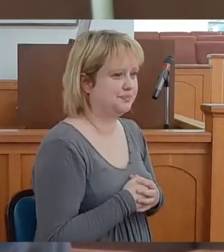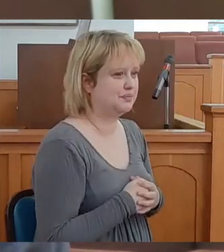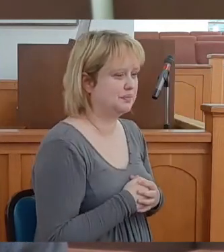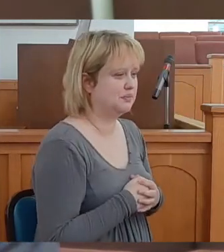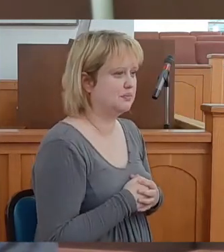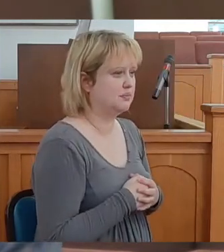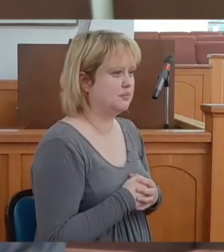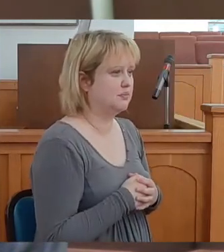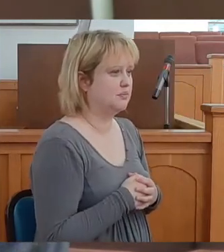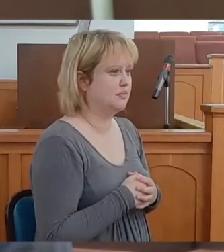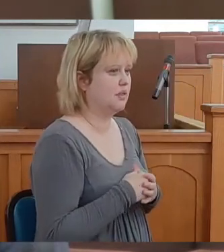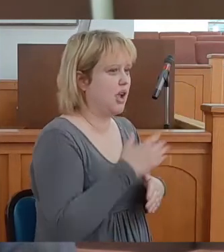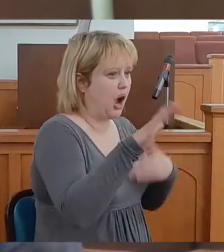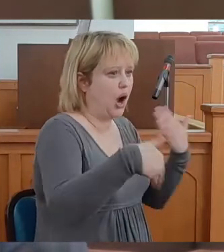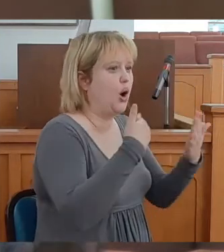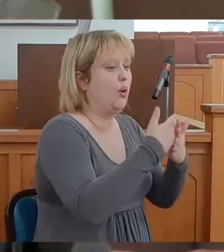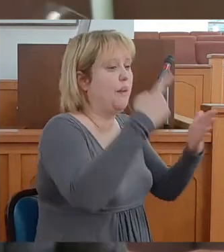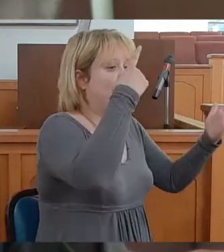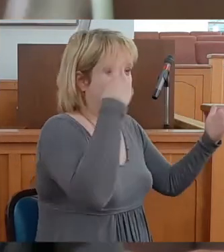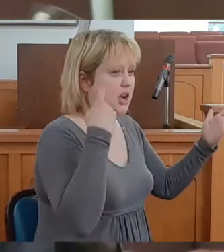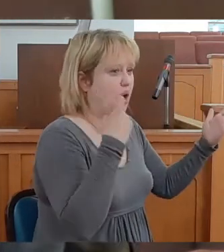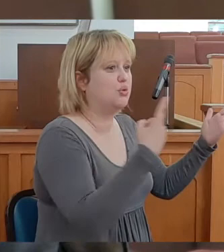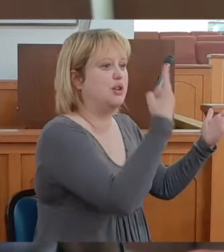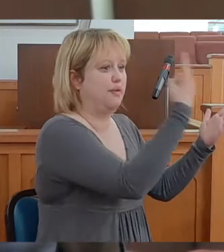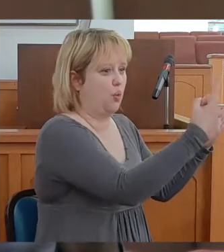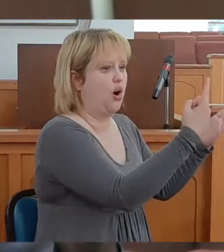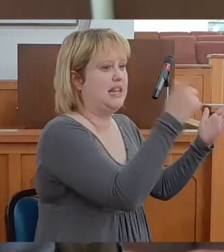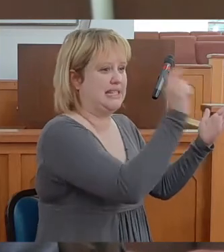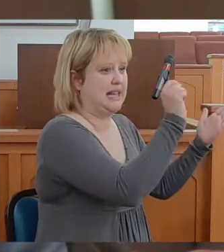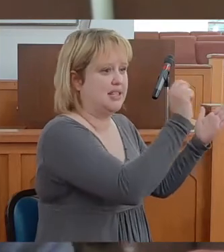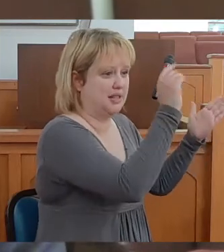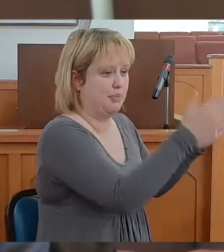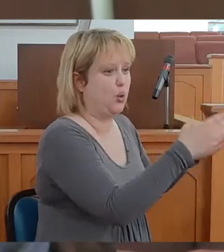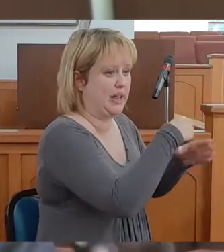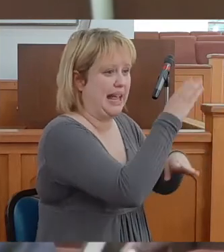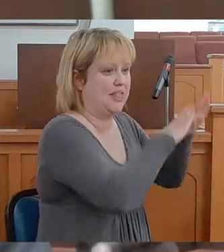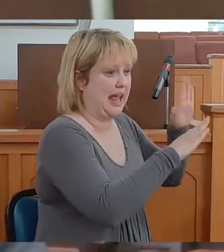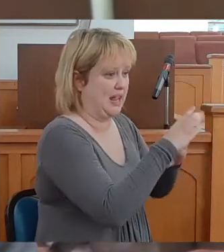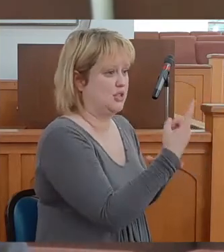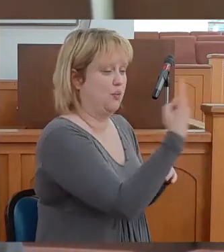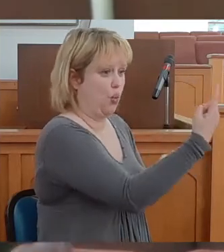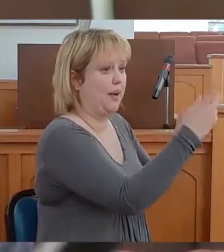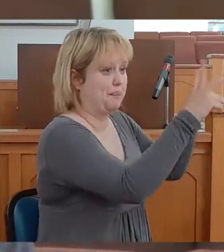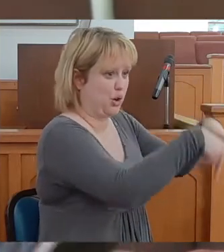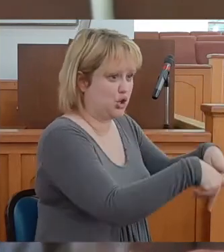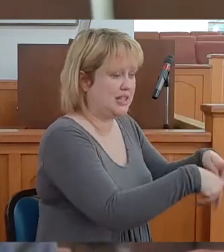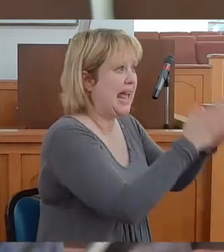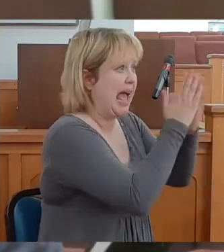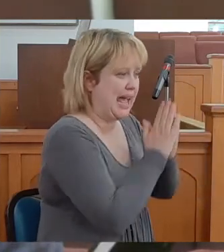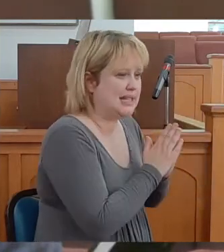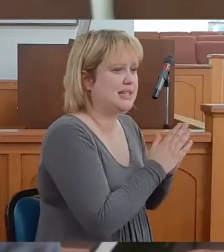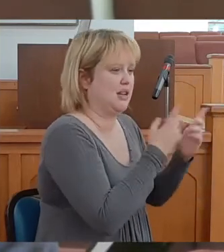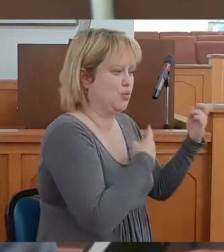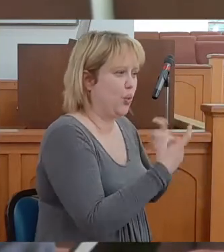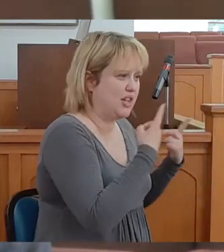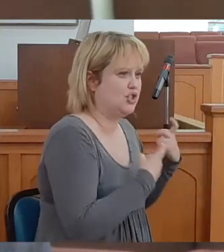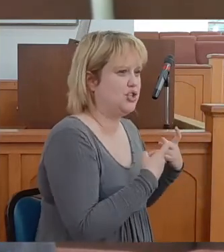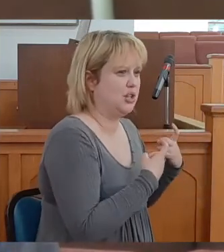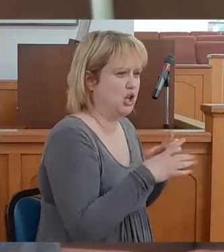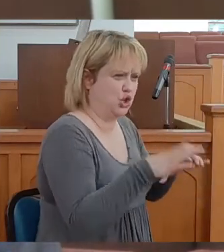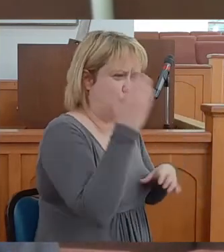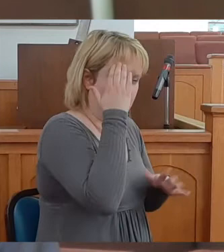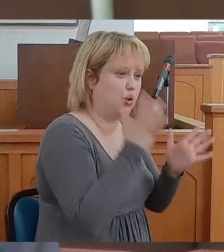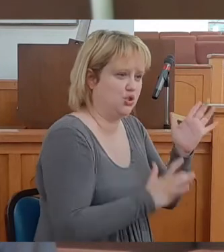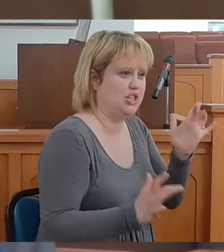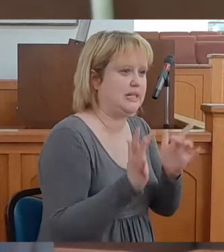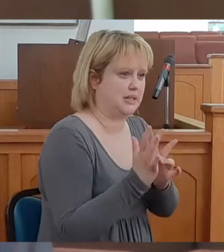All because one testament in the hands of one person asking the question, do